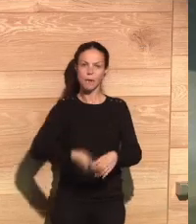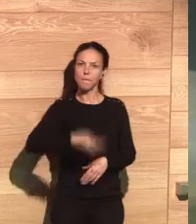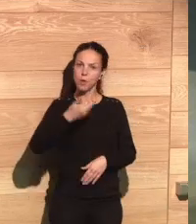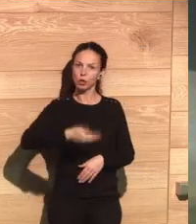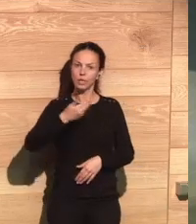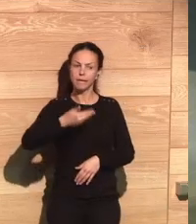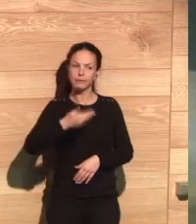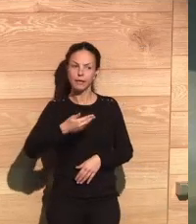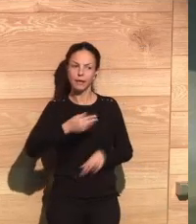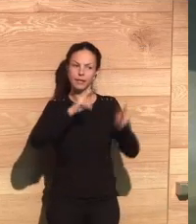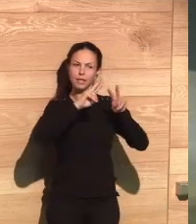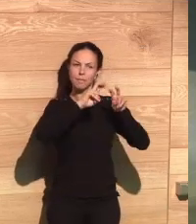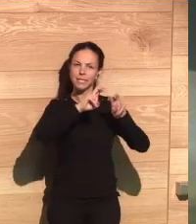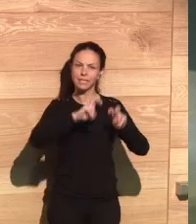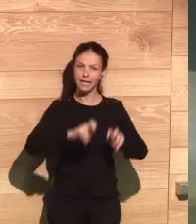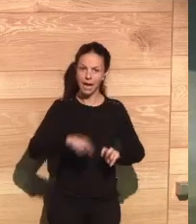considerations that we were thinking about.